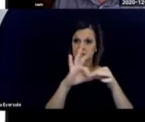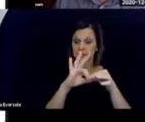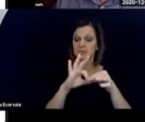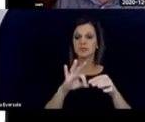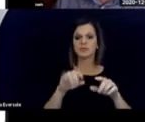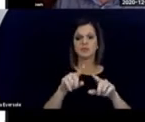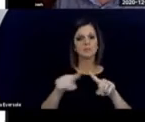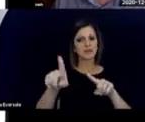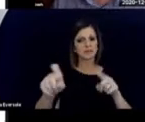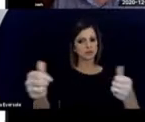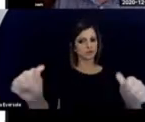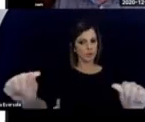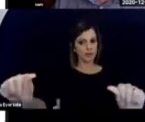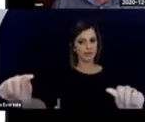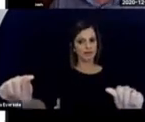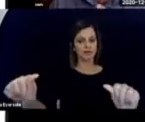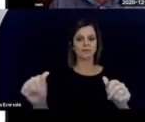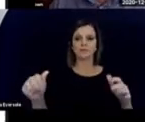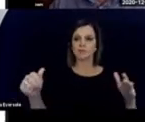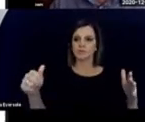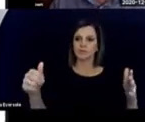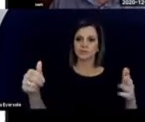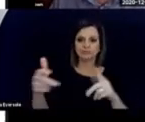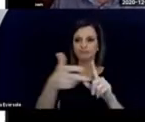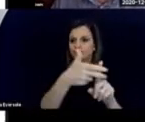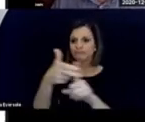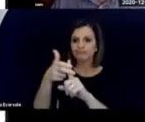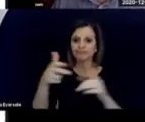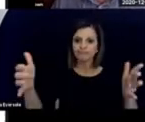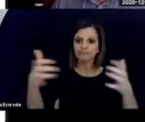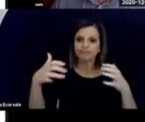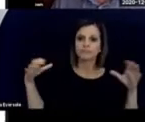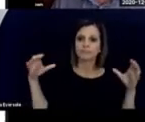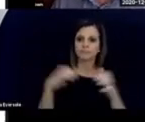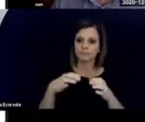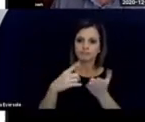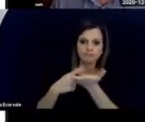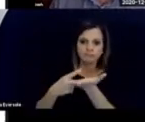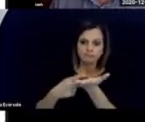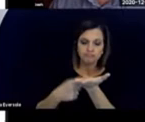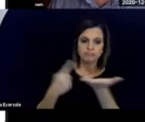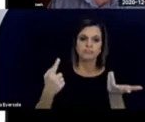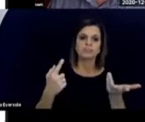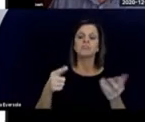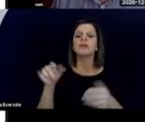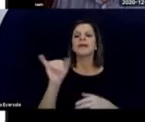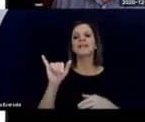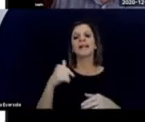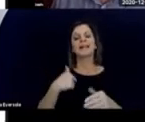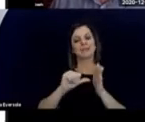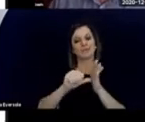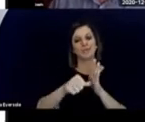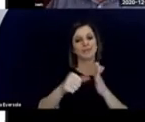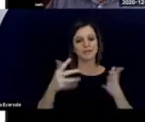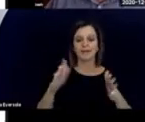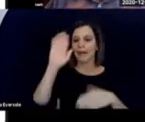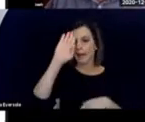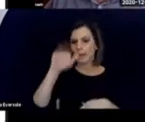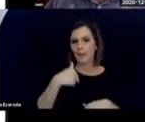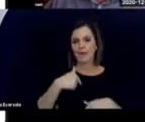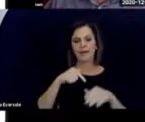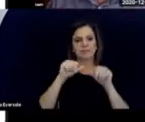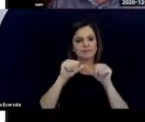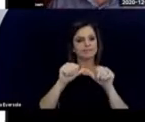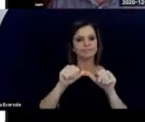but we have to, we have to try and pull all, all of us together. And then as I've already stressed, and